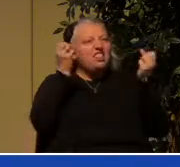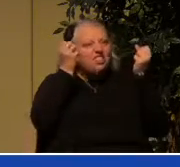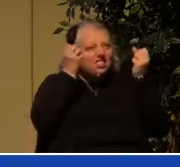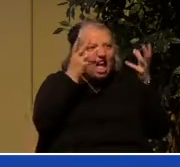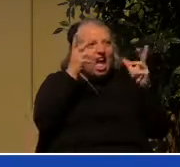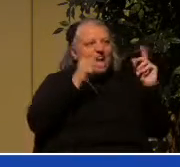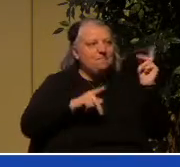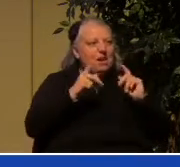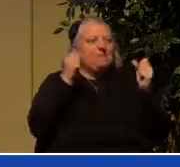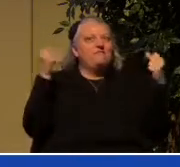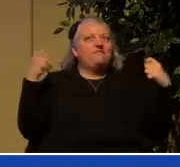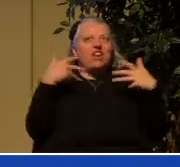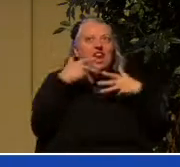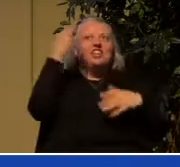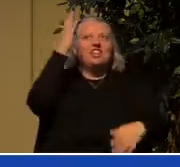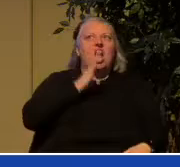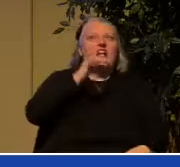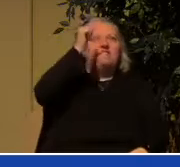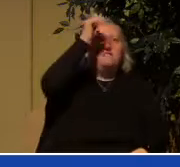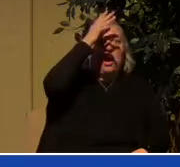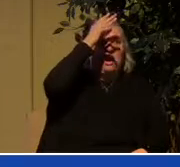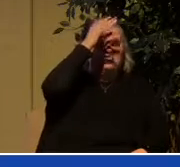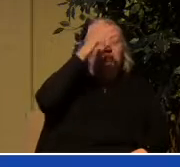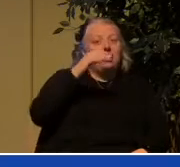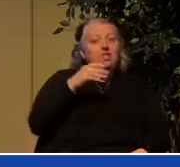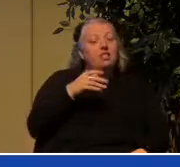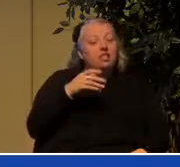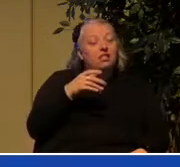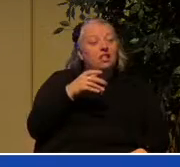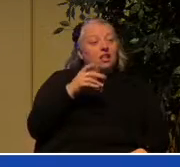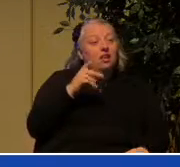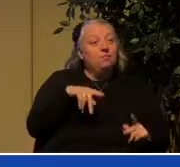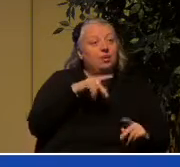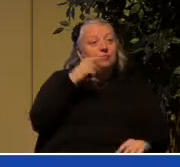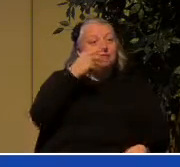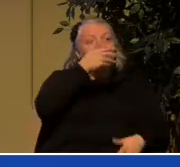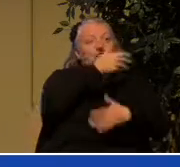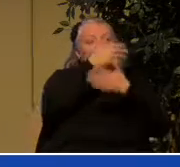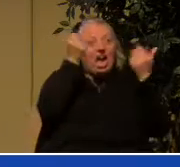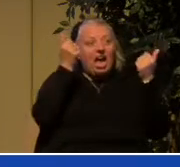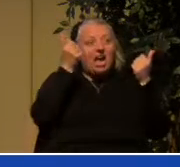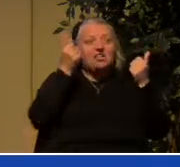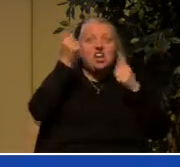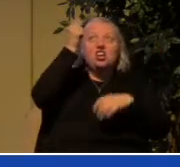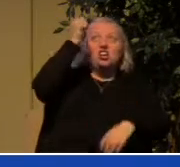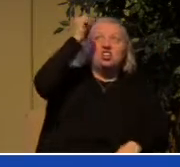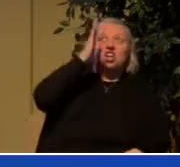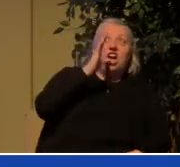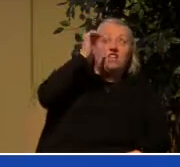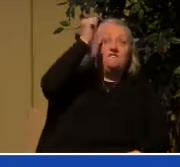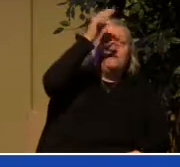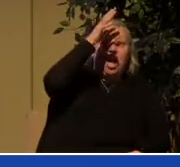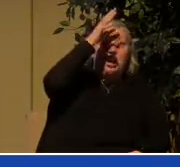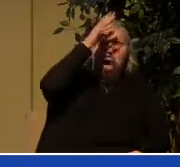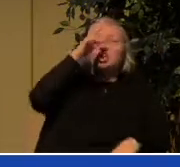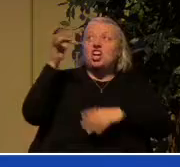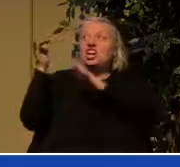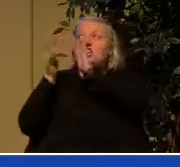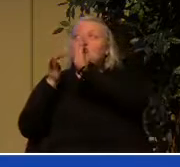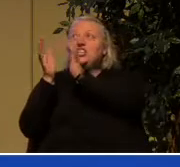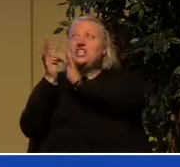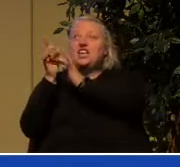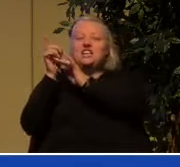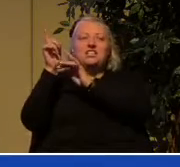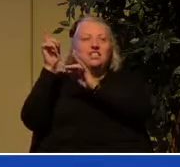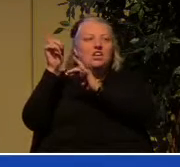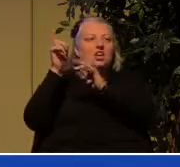Father and they forget that God the Father and Jesus are the reflection of each other Jesus says if you see